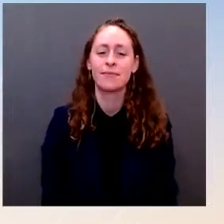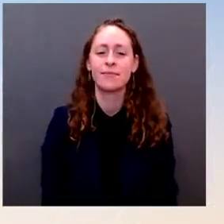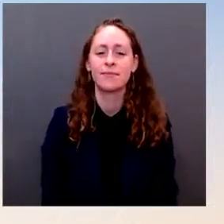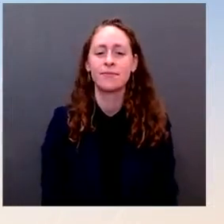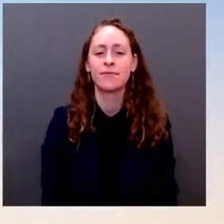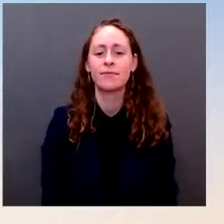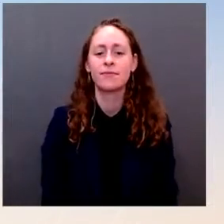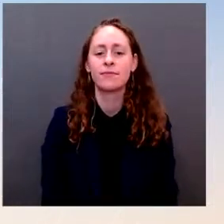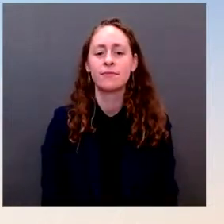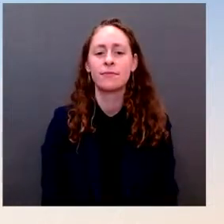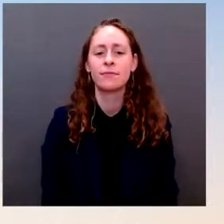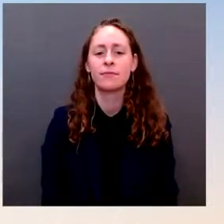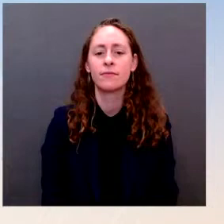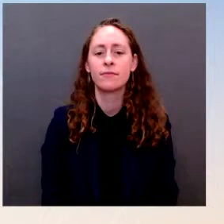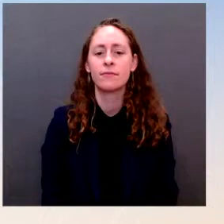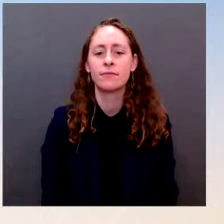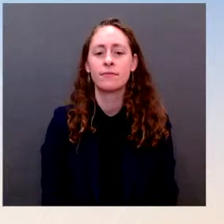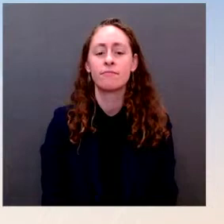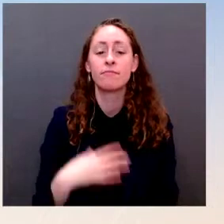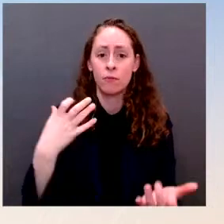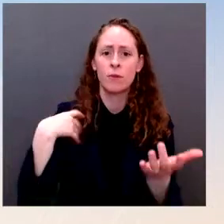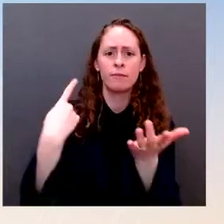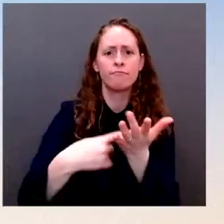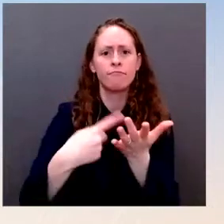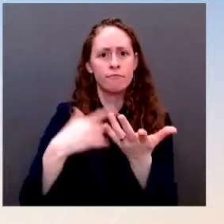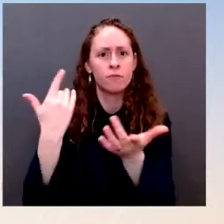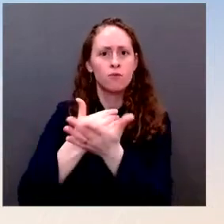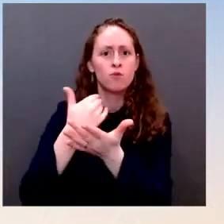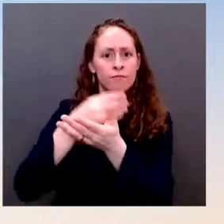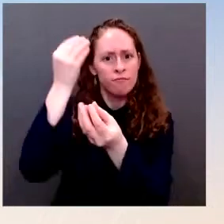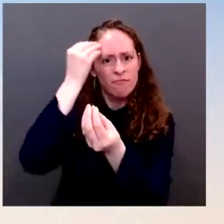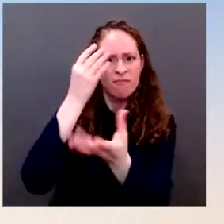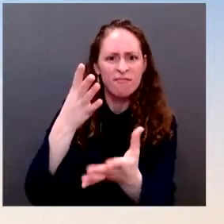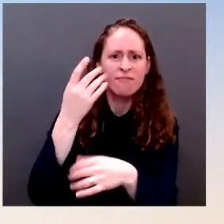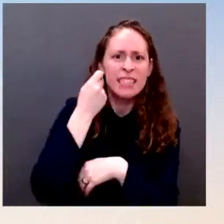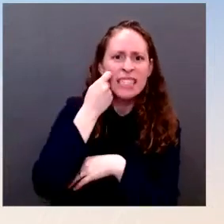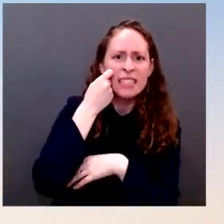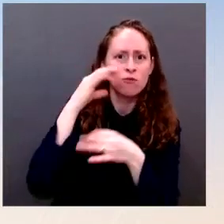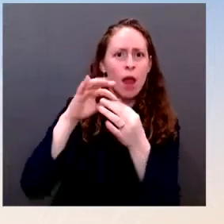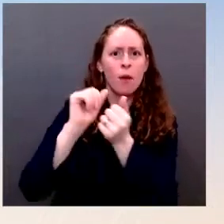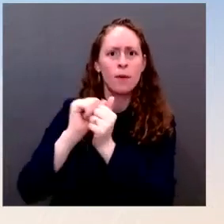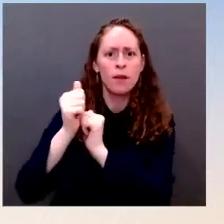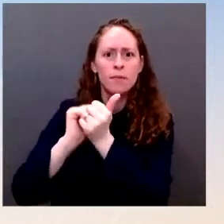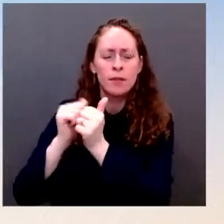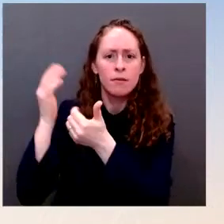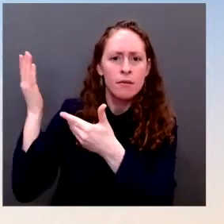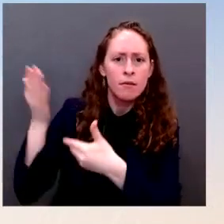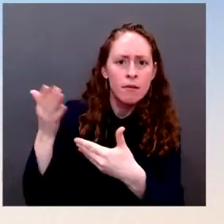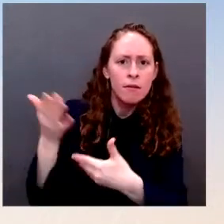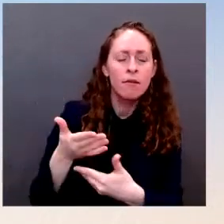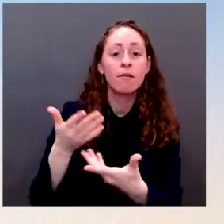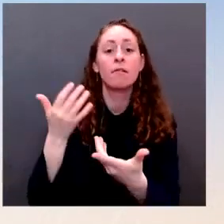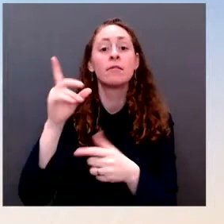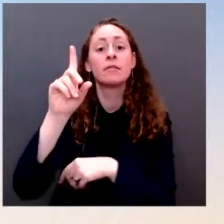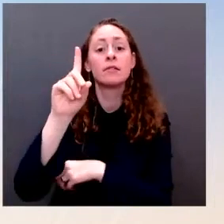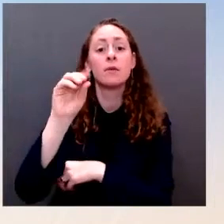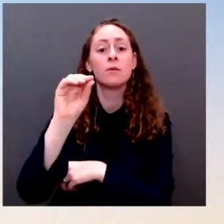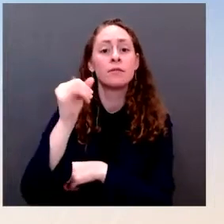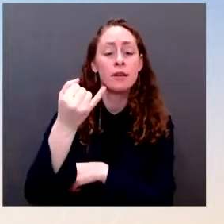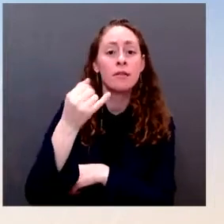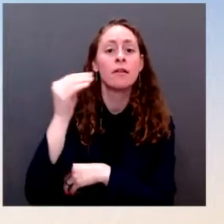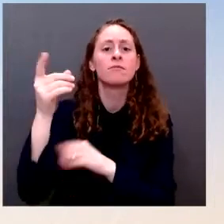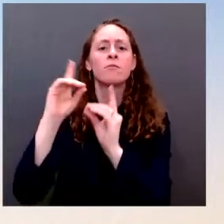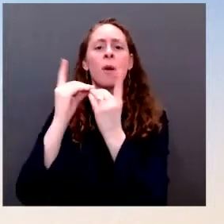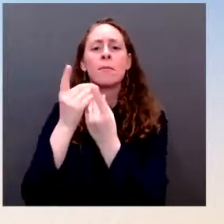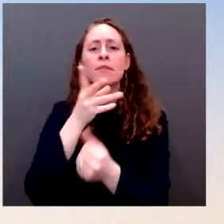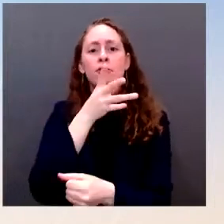out today — yesterday, I should say, sorry — from the Justice Department and the U.S. of Agriculture, they launched farmerfairness.gov, a new